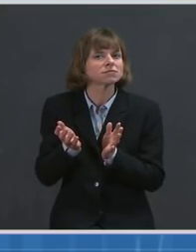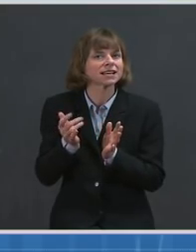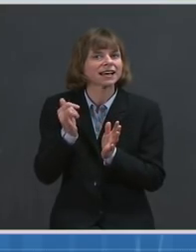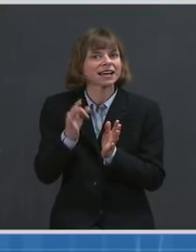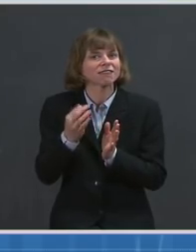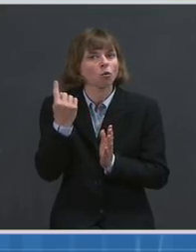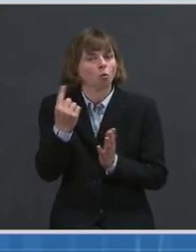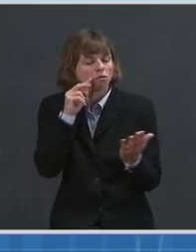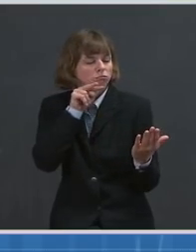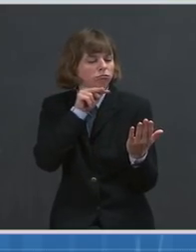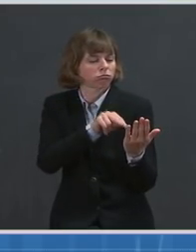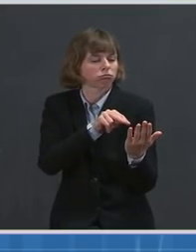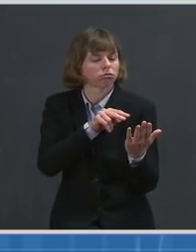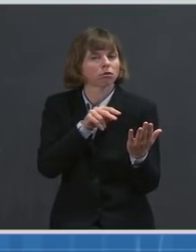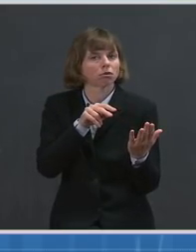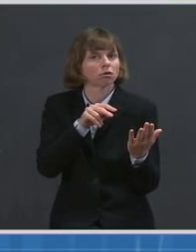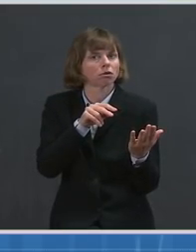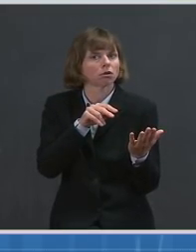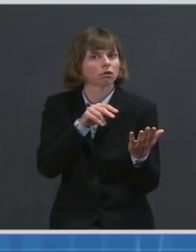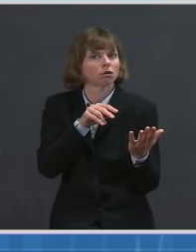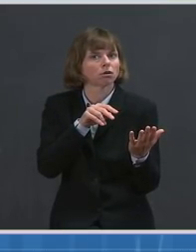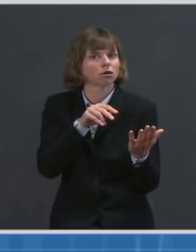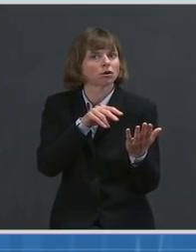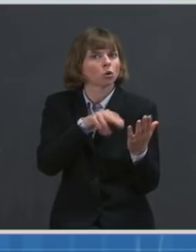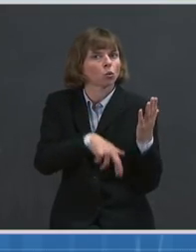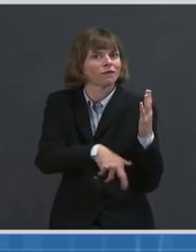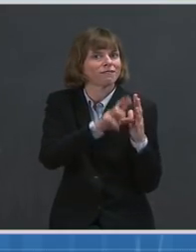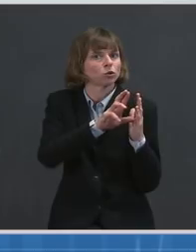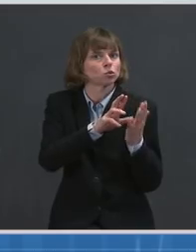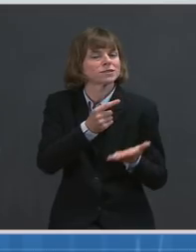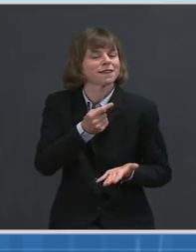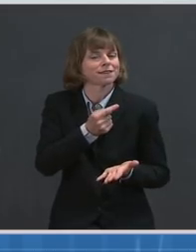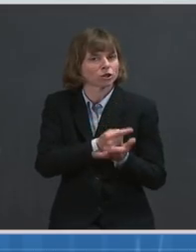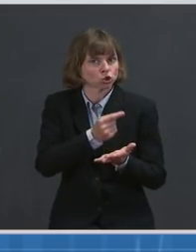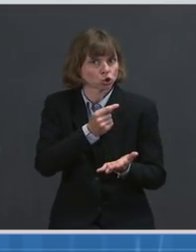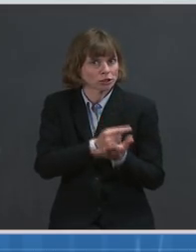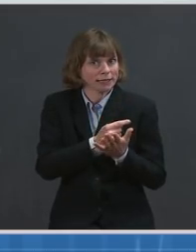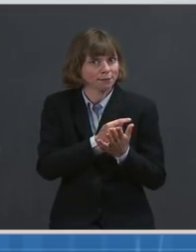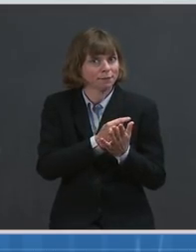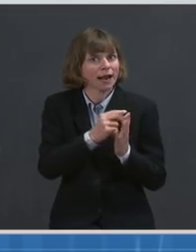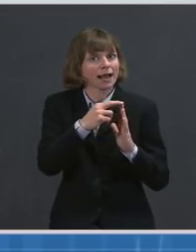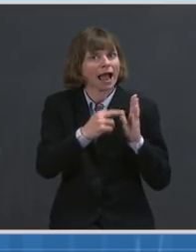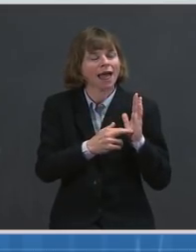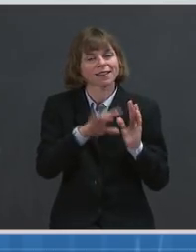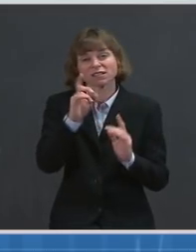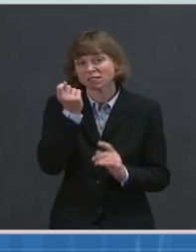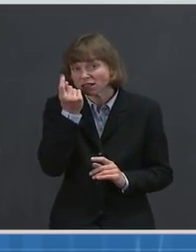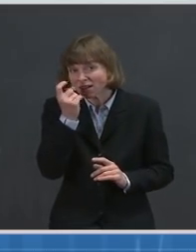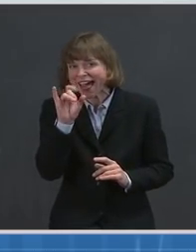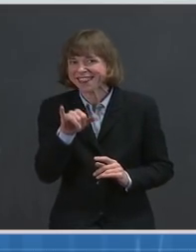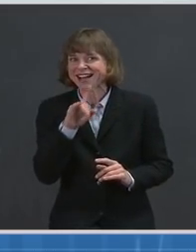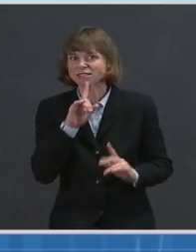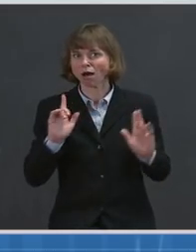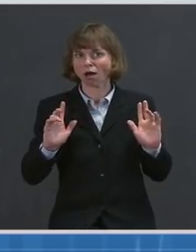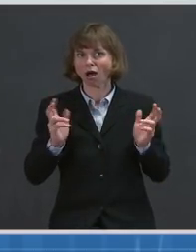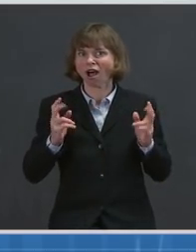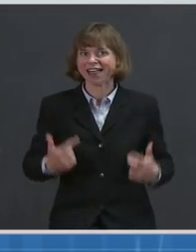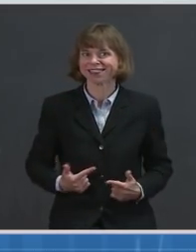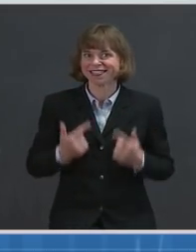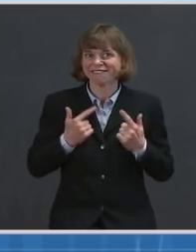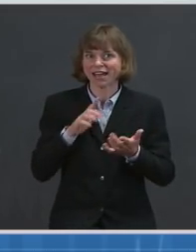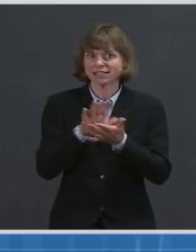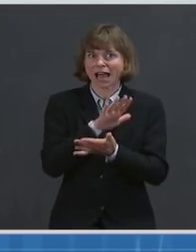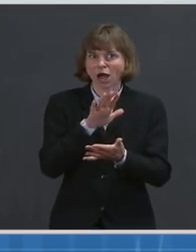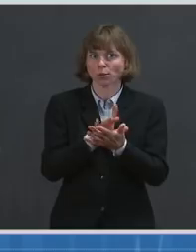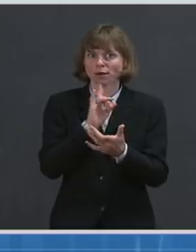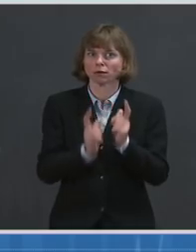guidelines, which, as I mentioned, is a living document, which is updated on a regular basis as new clinical